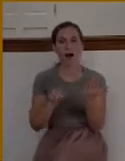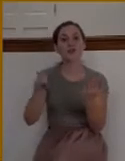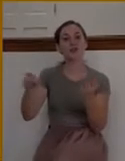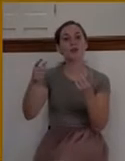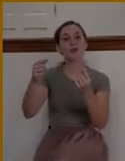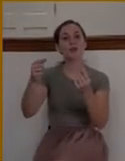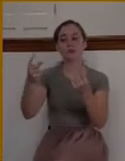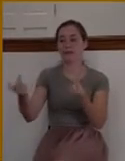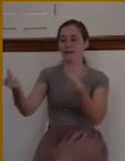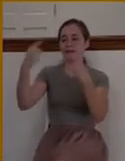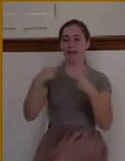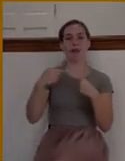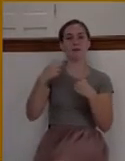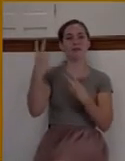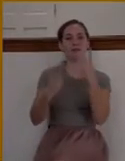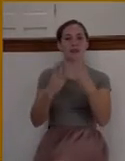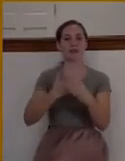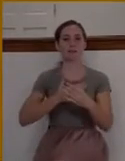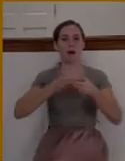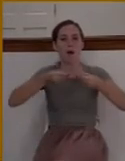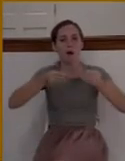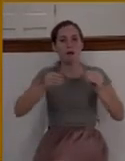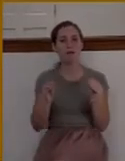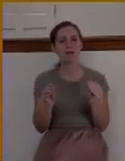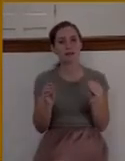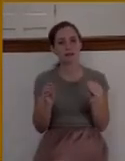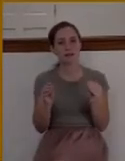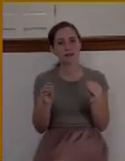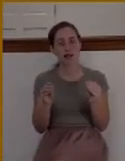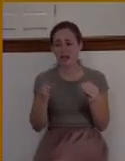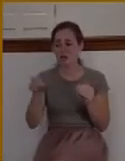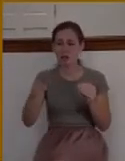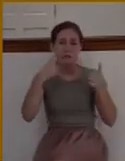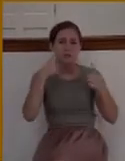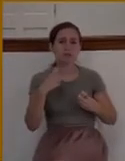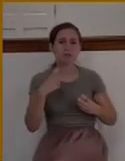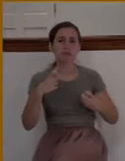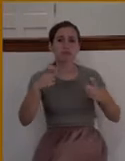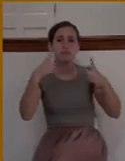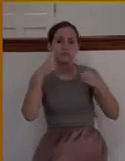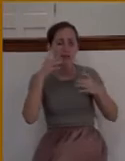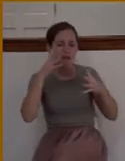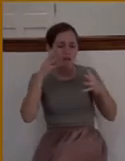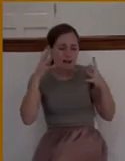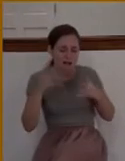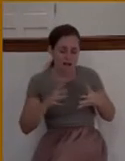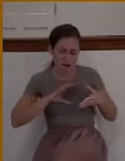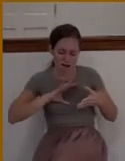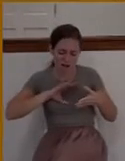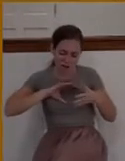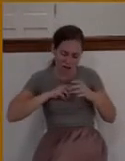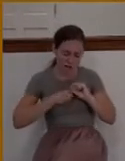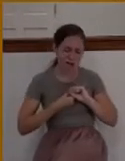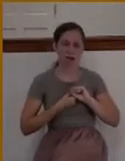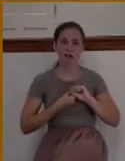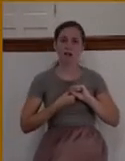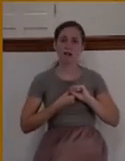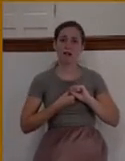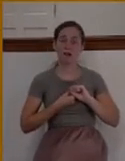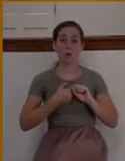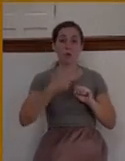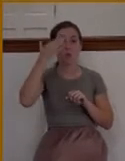broken with tears over what she had read in the gospel. She was mourning over her sin.